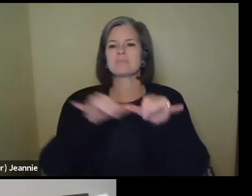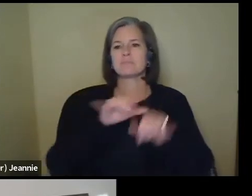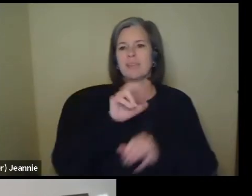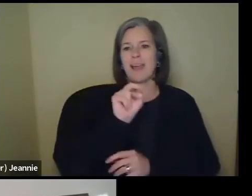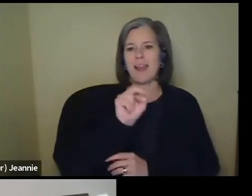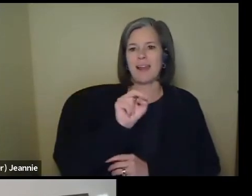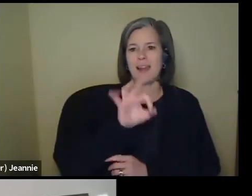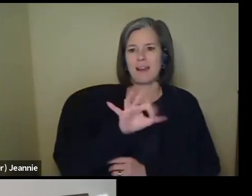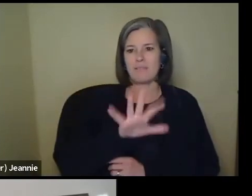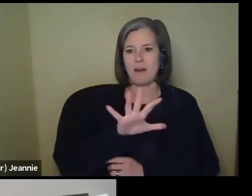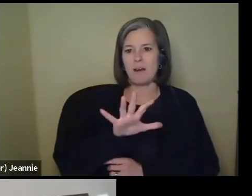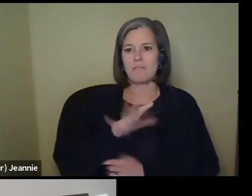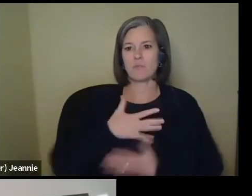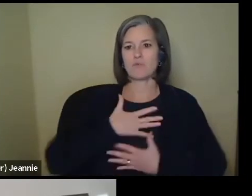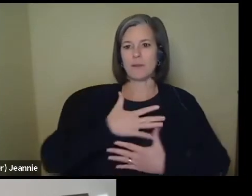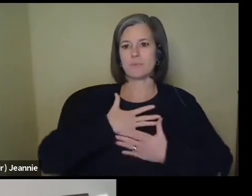mask.